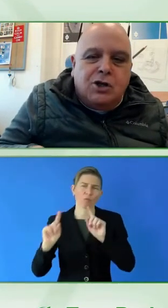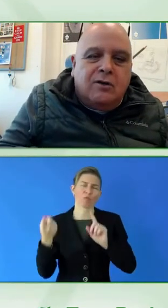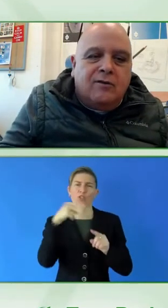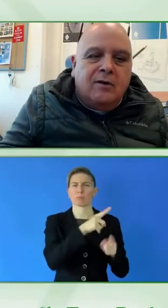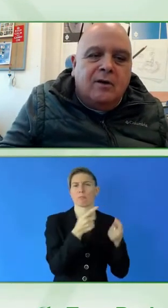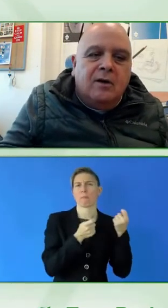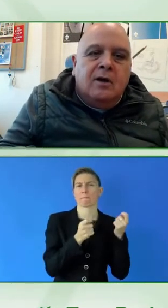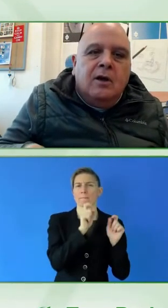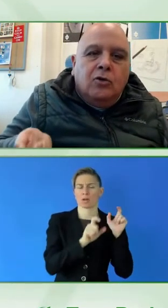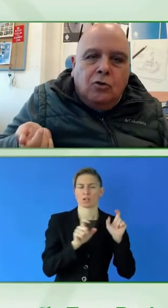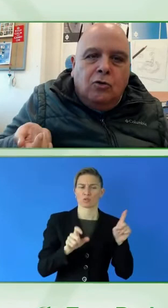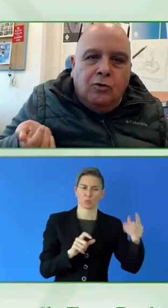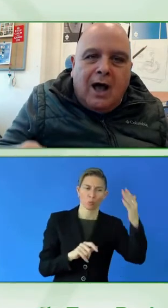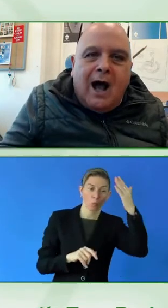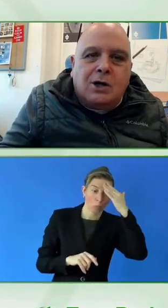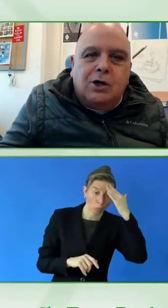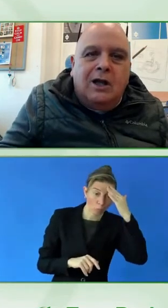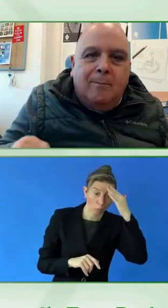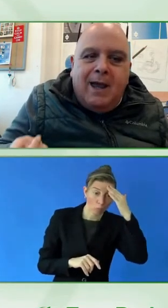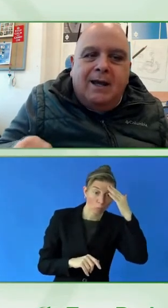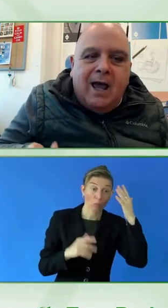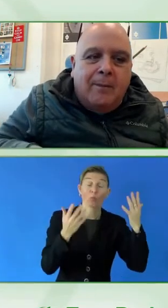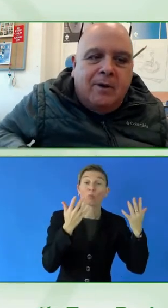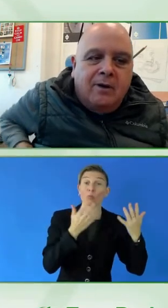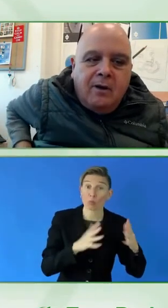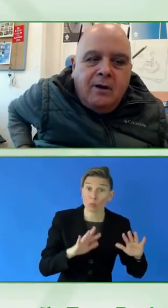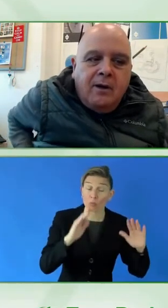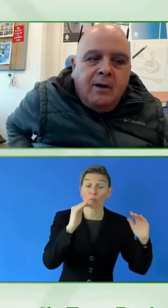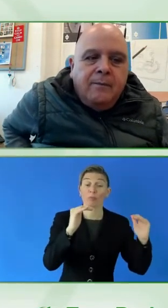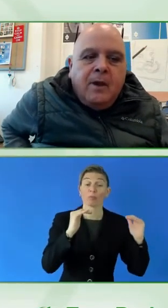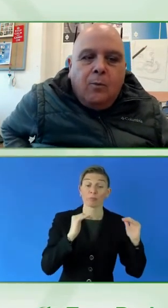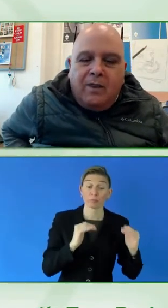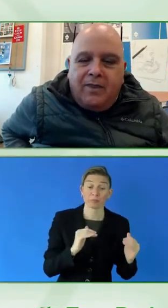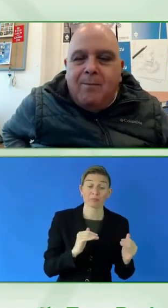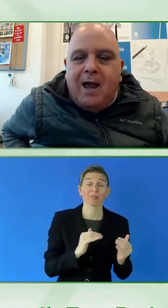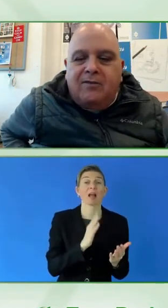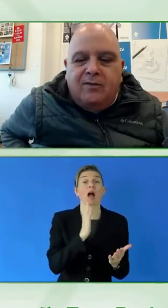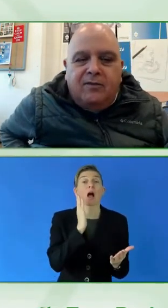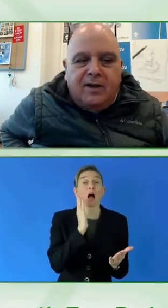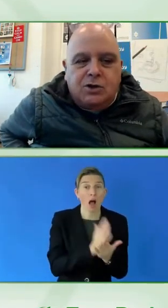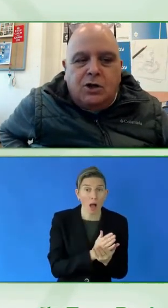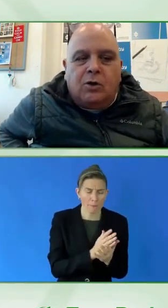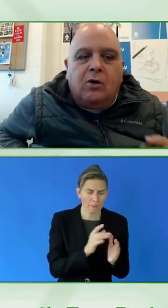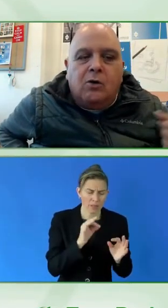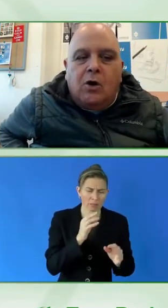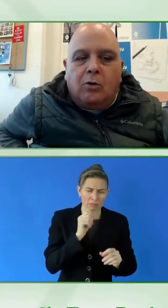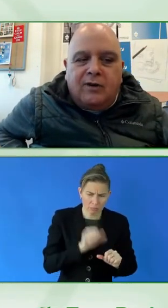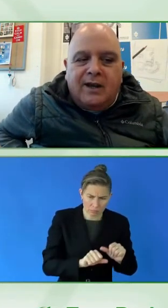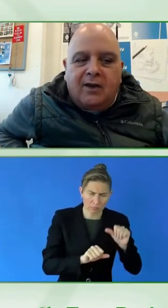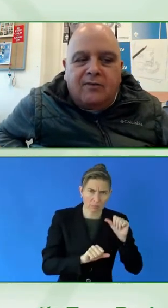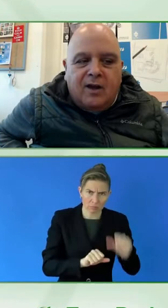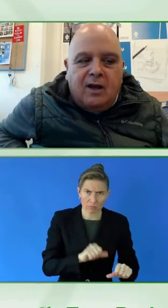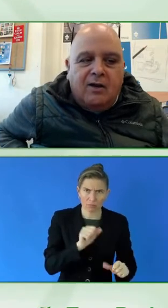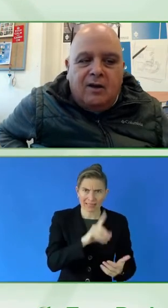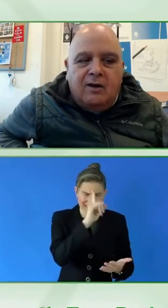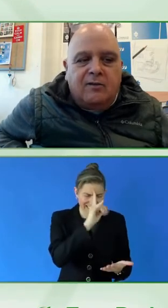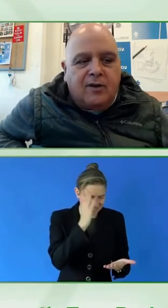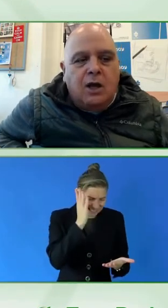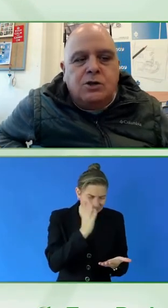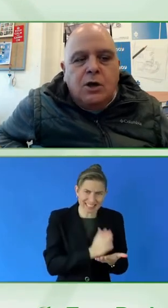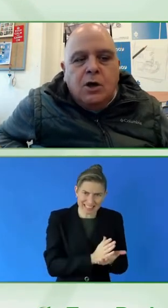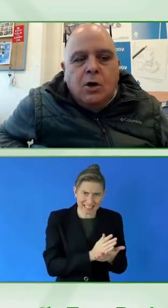to get decisions to actually make it happen. When they make this decision, you can go to the next